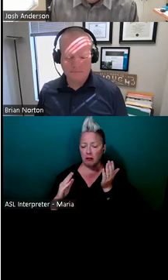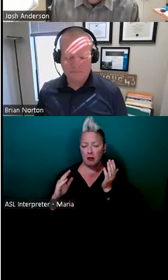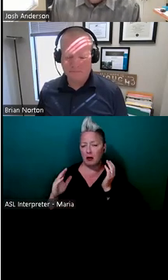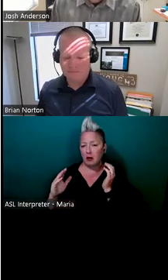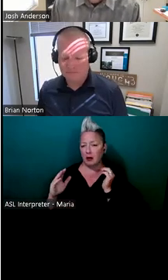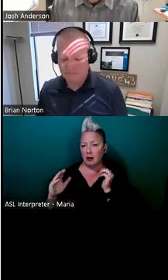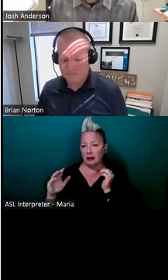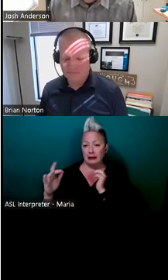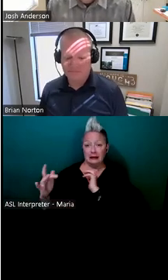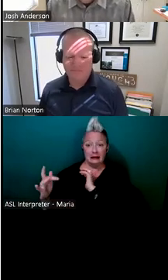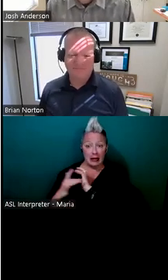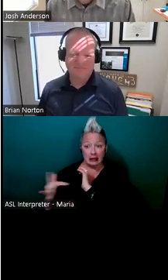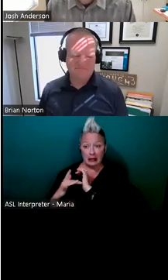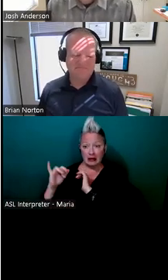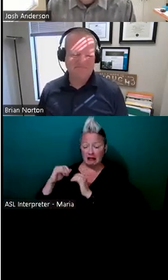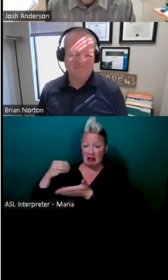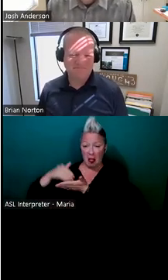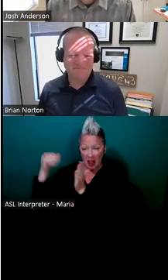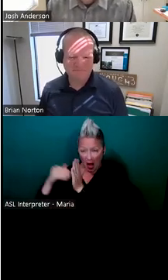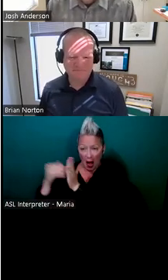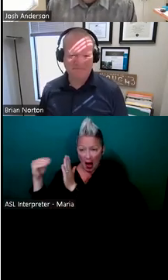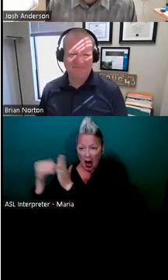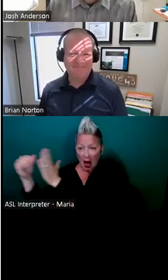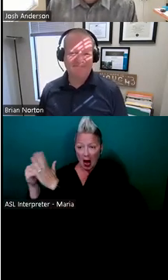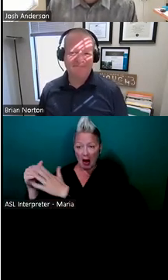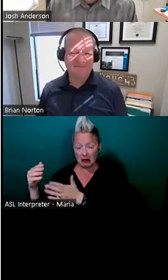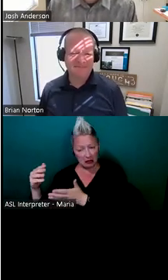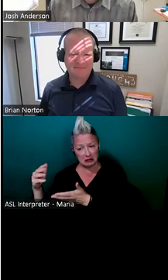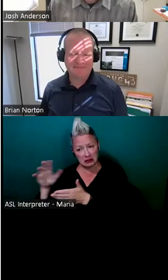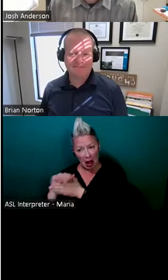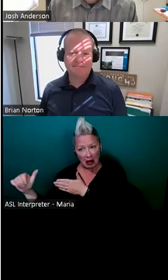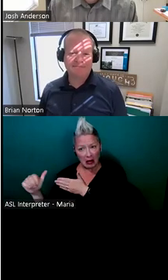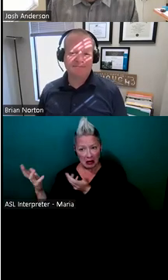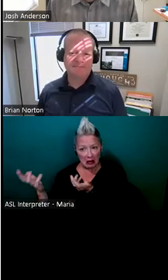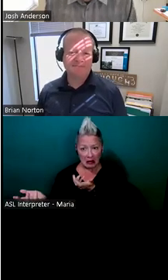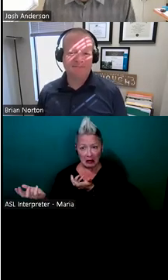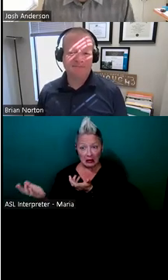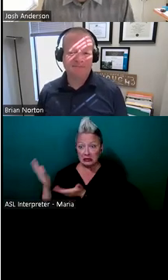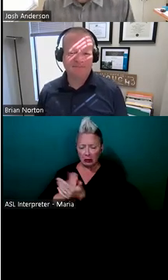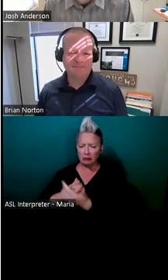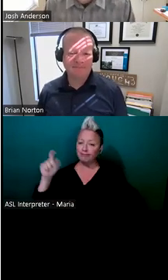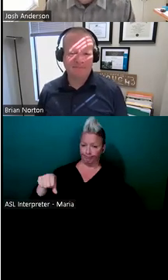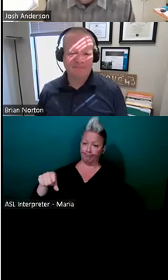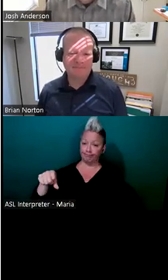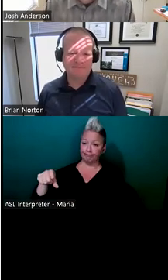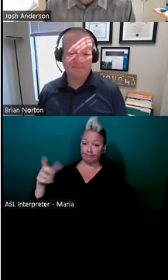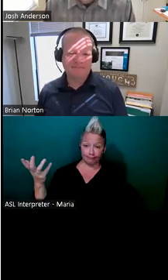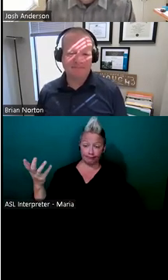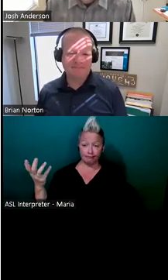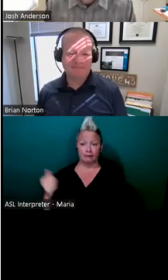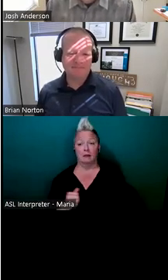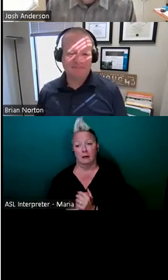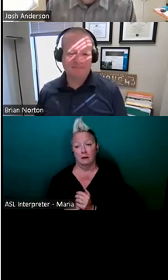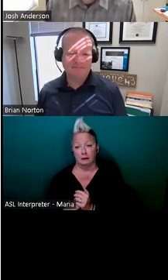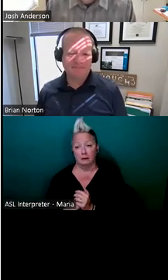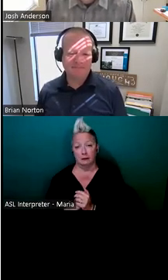and I could probably keep on going on thousands of dollars. Uh, some of these are necessary though, uh, from time to